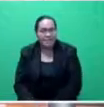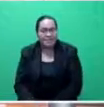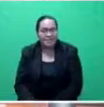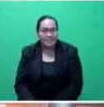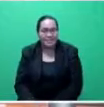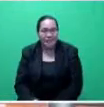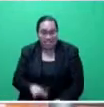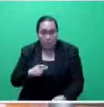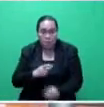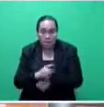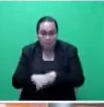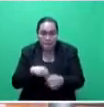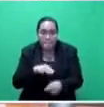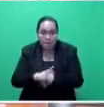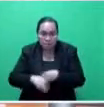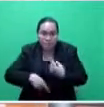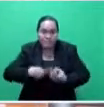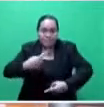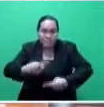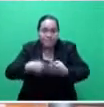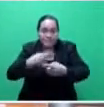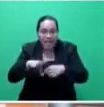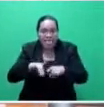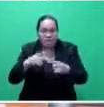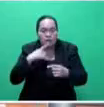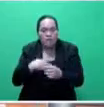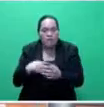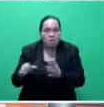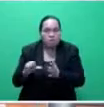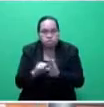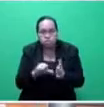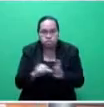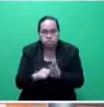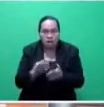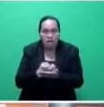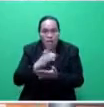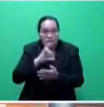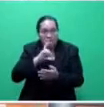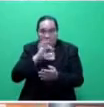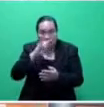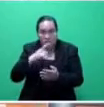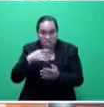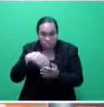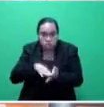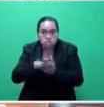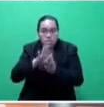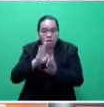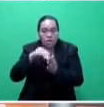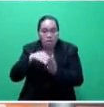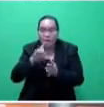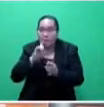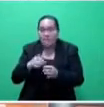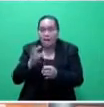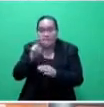As the weeks and months go ahead, things will be getting tougher if the economy does not bounce back. The bubble does not